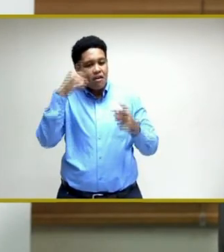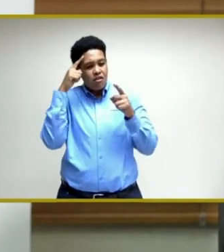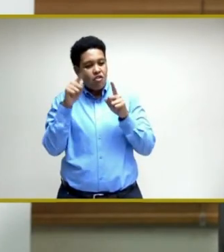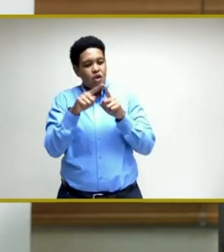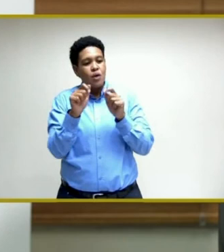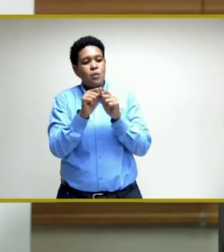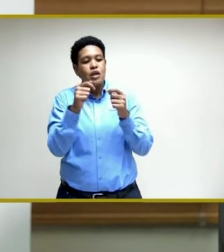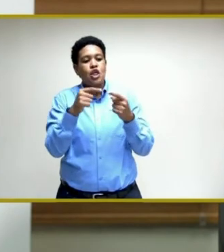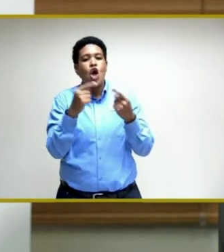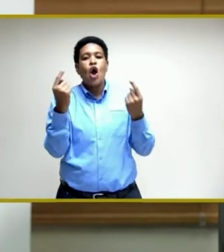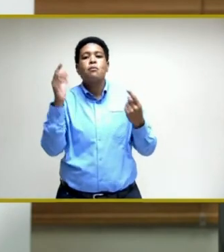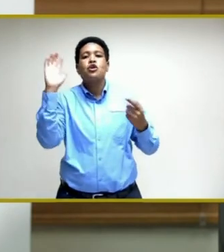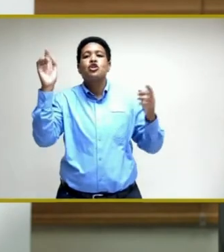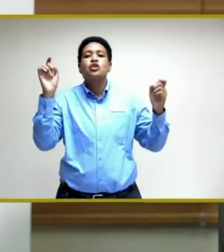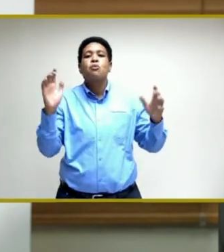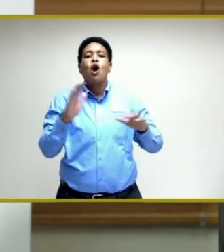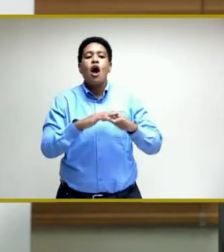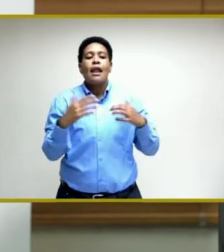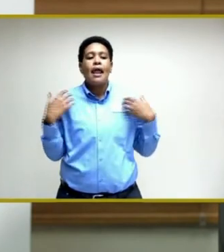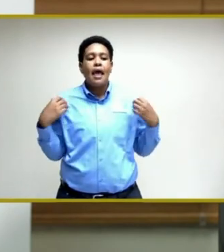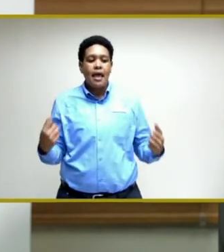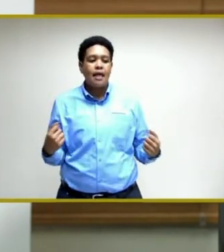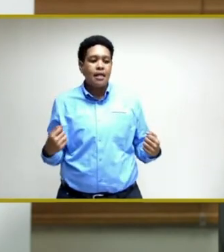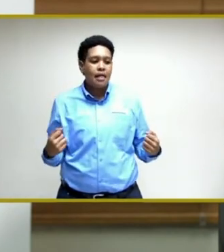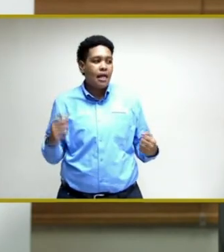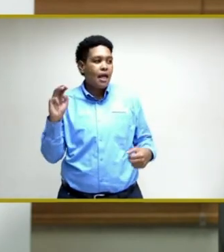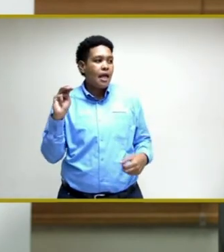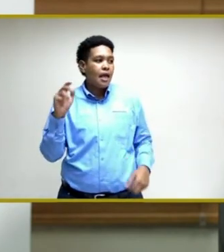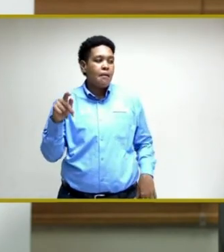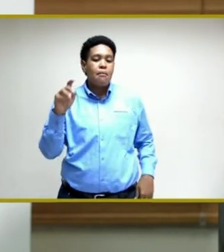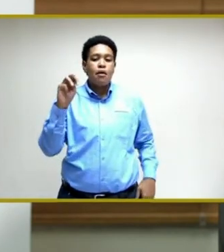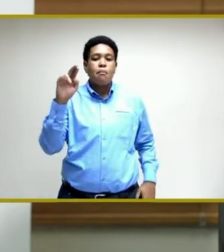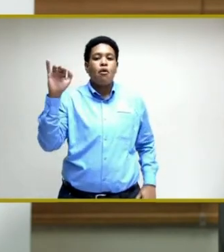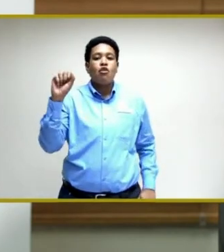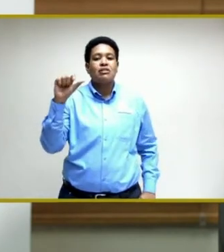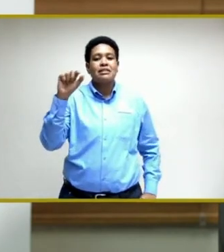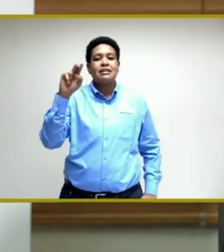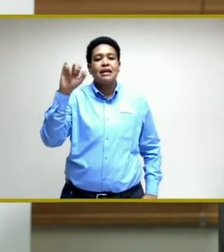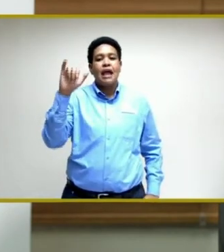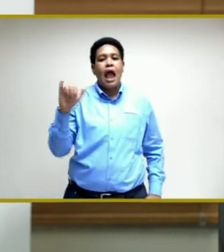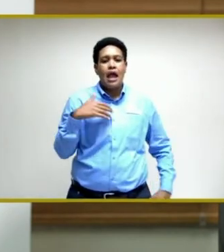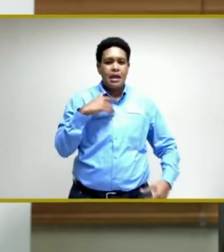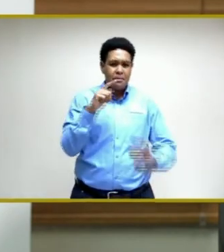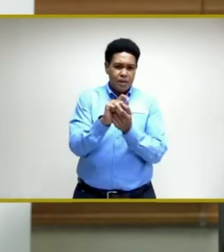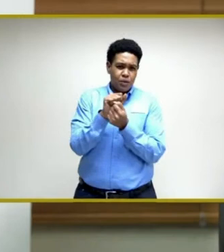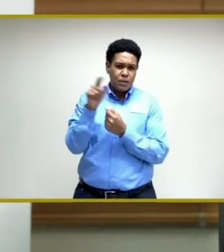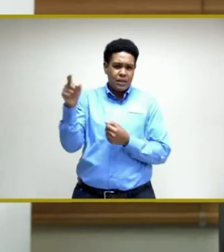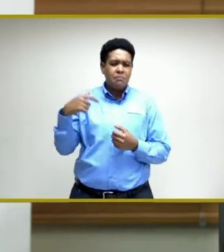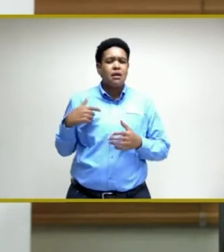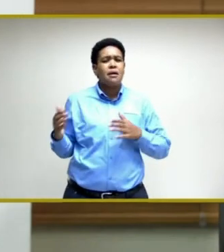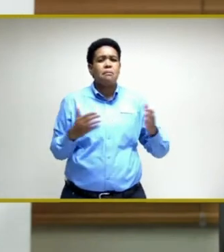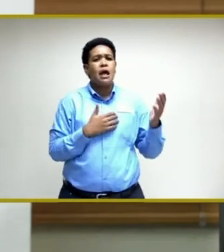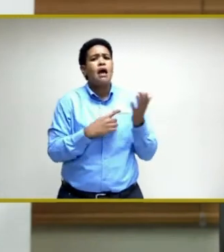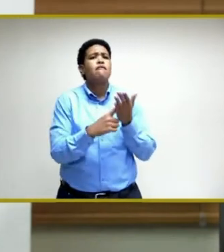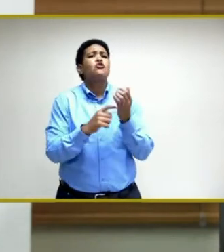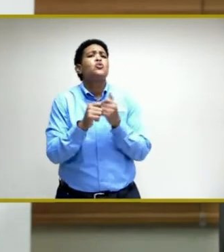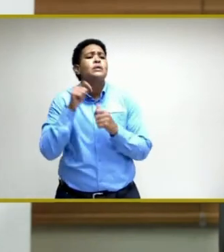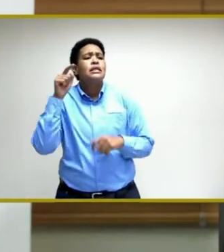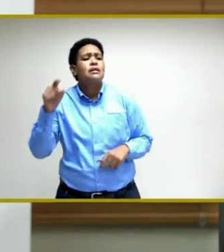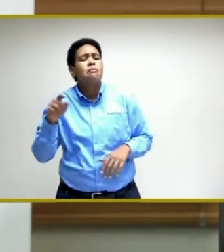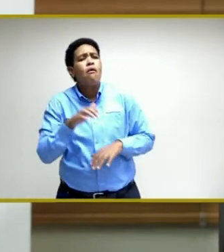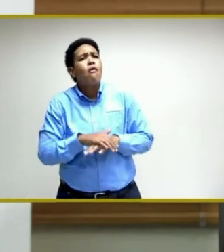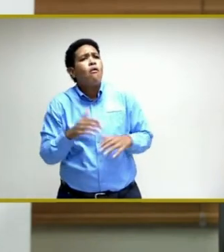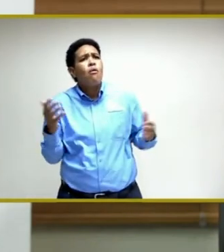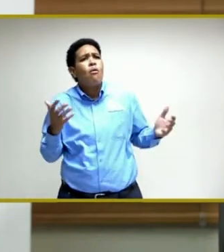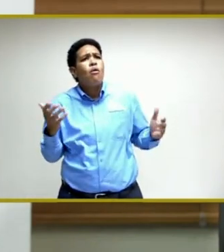the opposition spokesman on health, MP Morris Guy. And I intend to have a discussion with him on